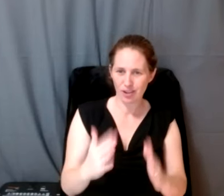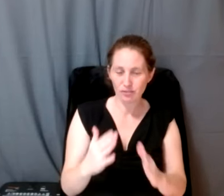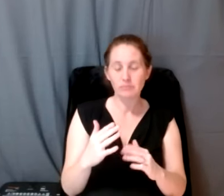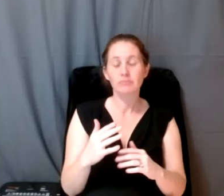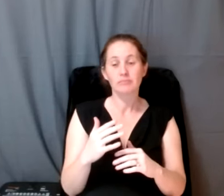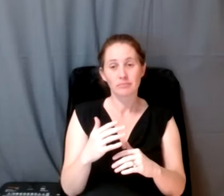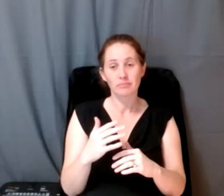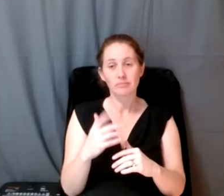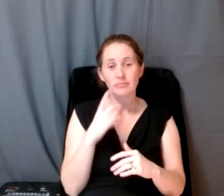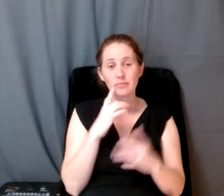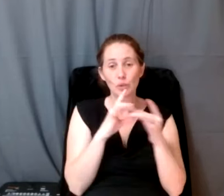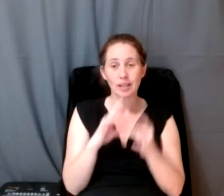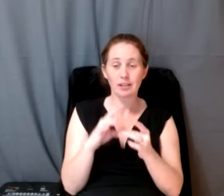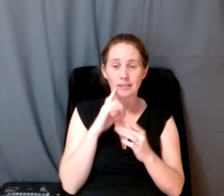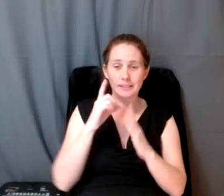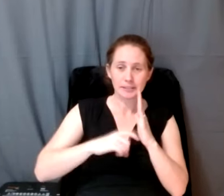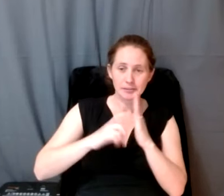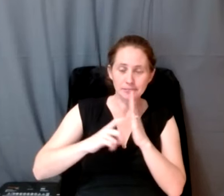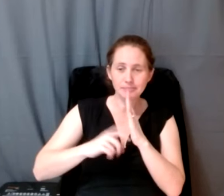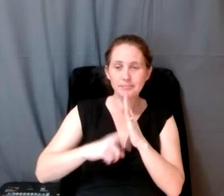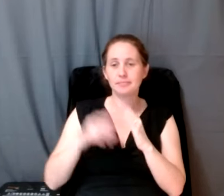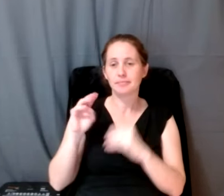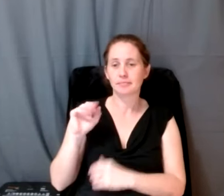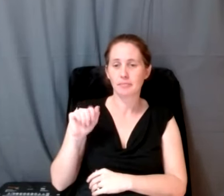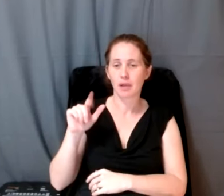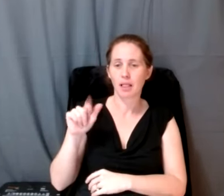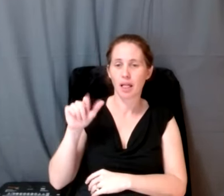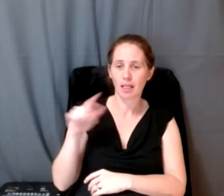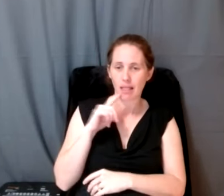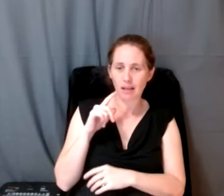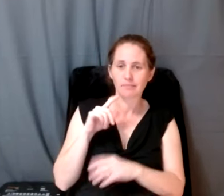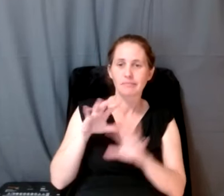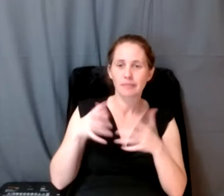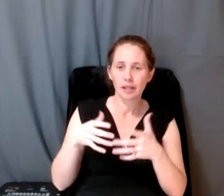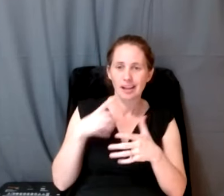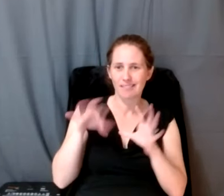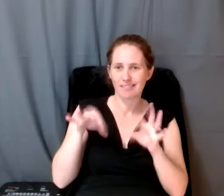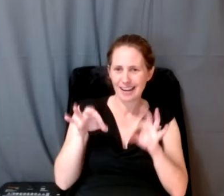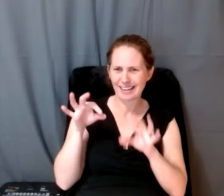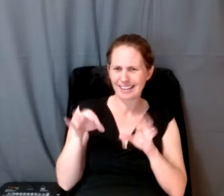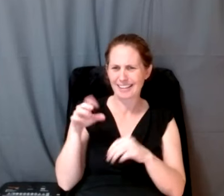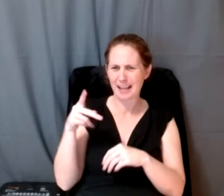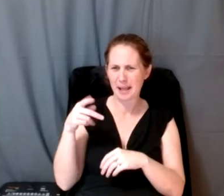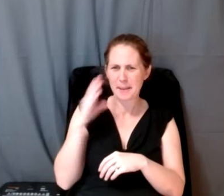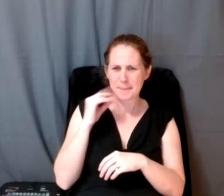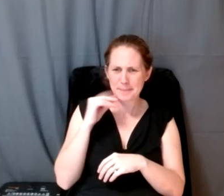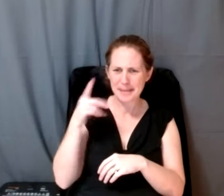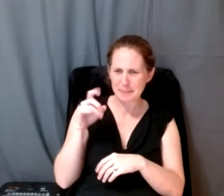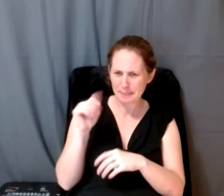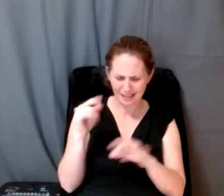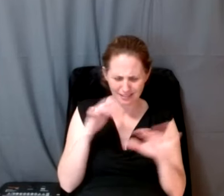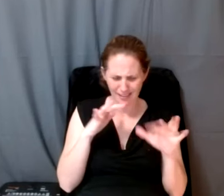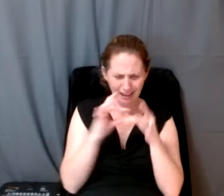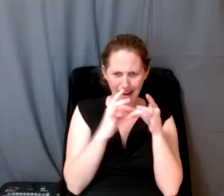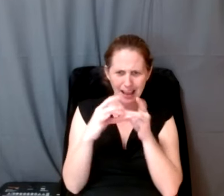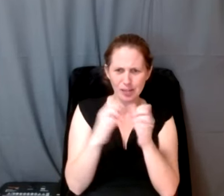you know, in the case of doing the excavations at the Malala encampment and finding all of these peach pits and piecing it together with all of the other plants that we